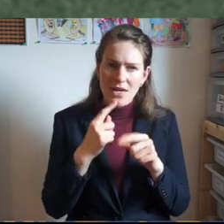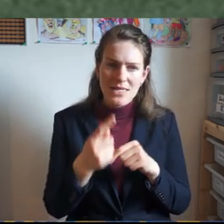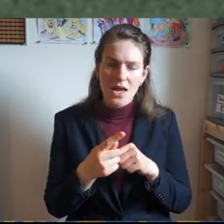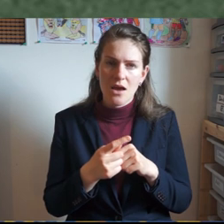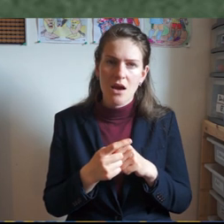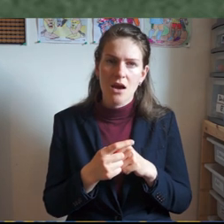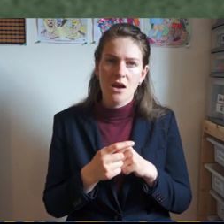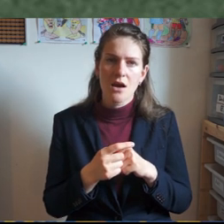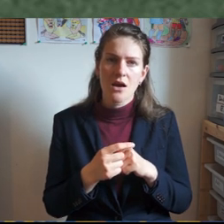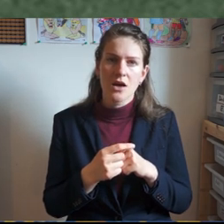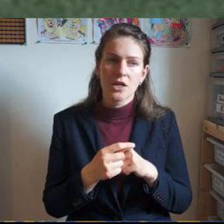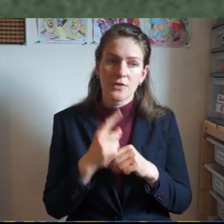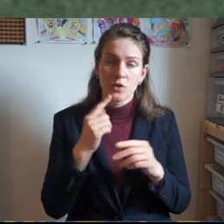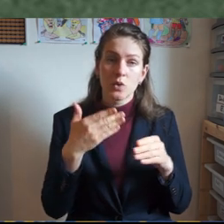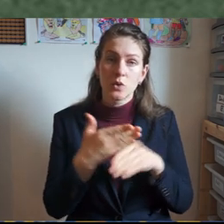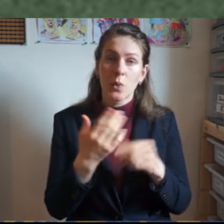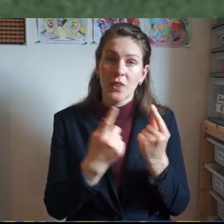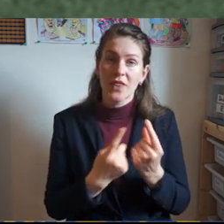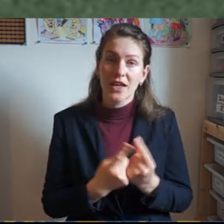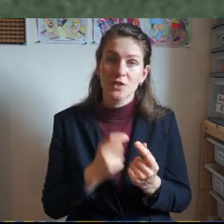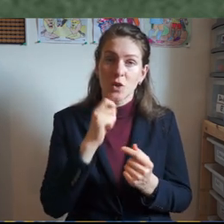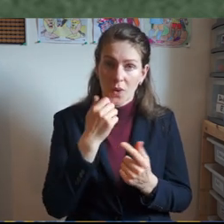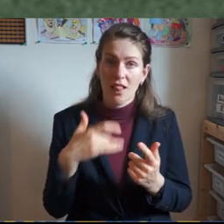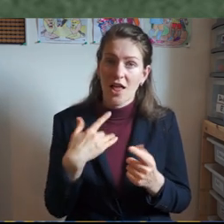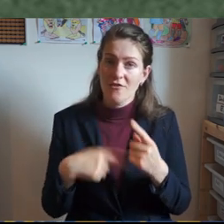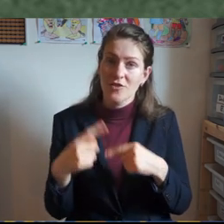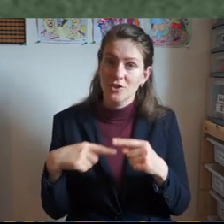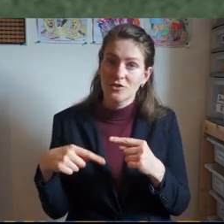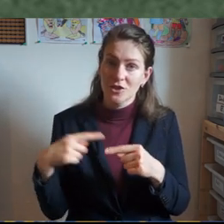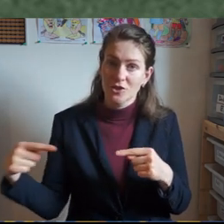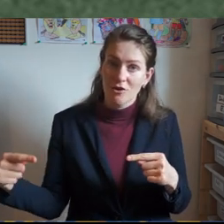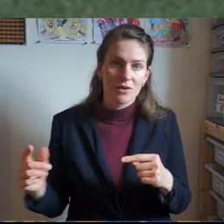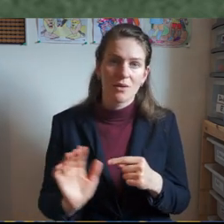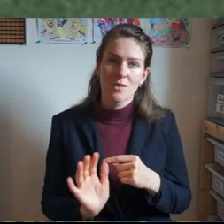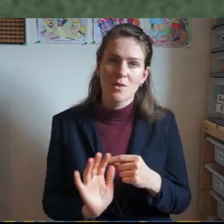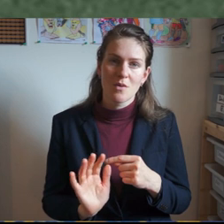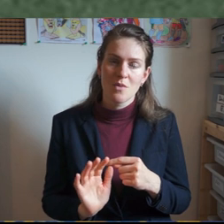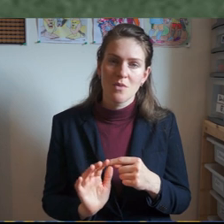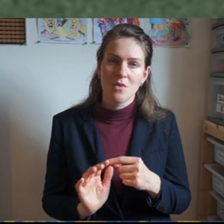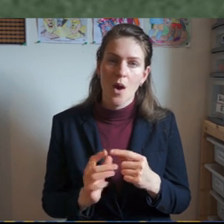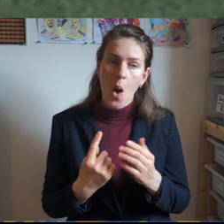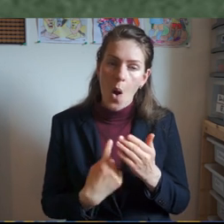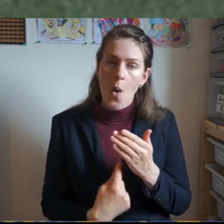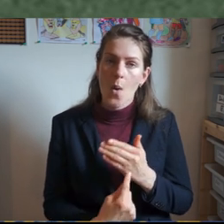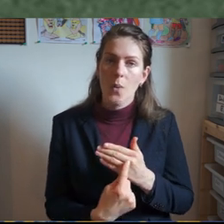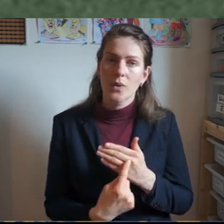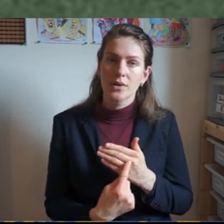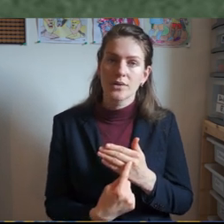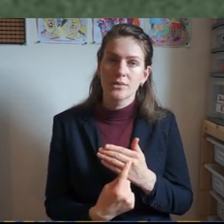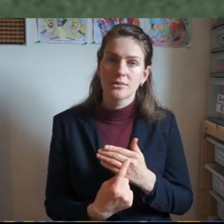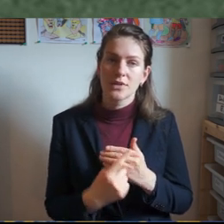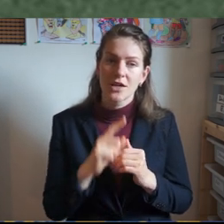you'll have eternal life but only he says if you come and follow me